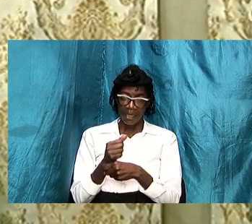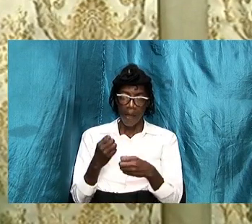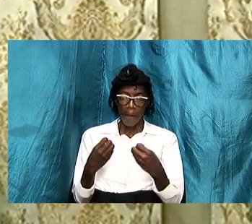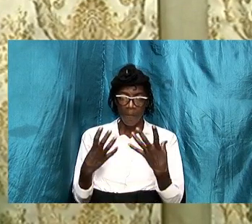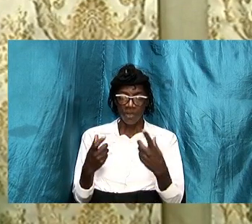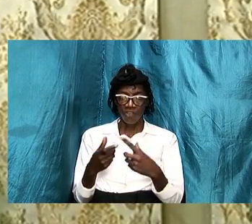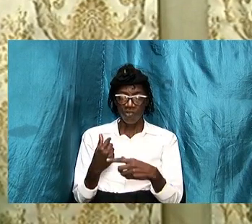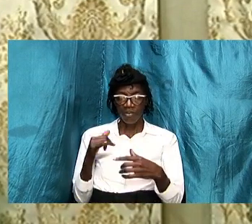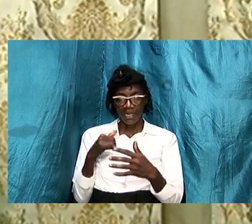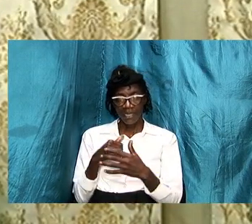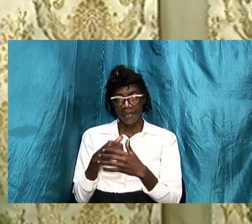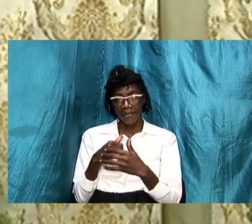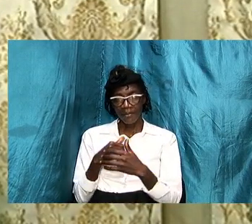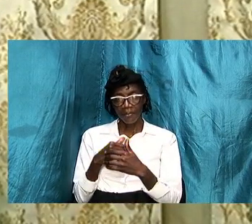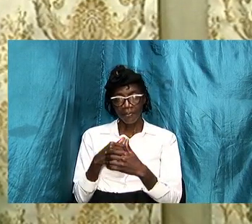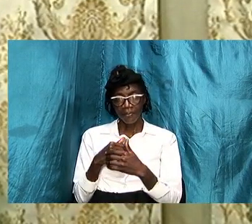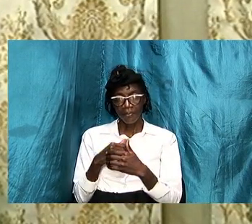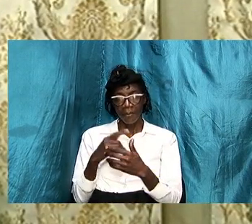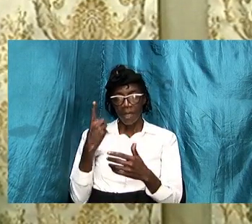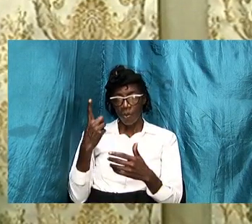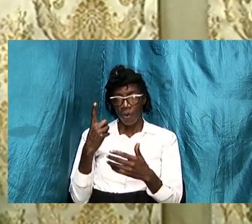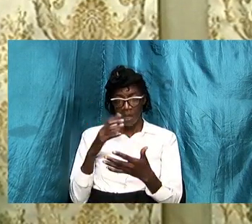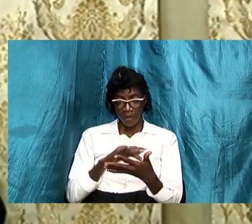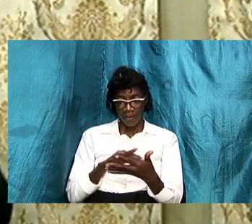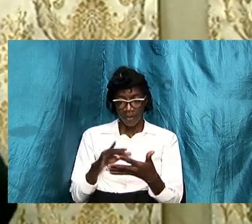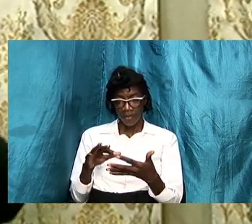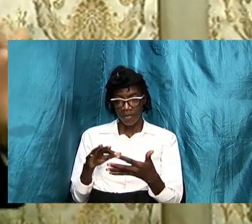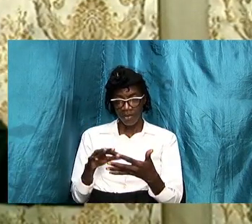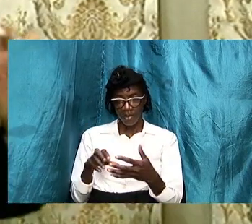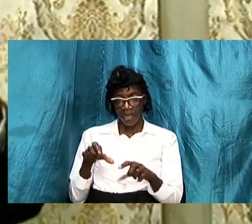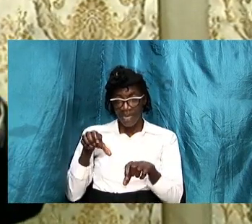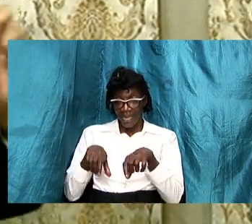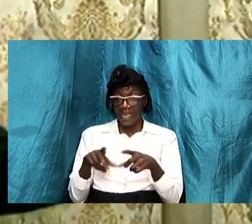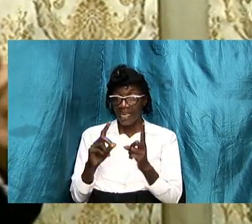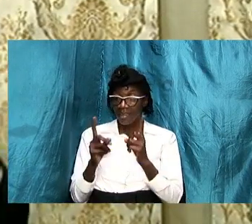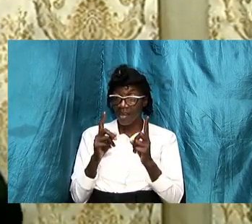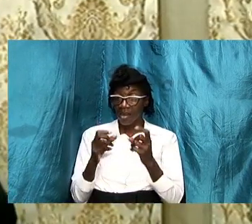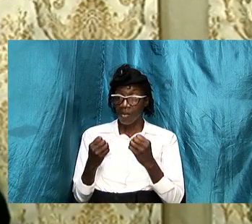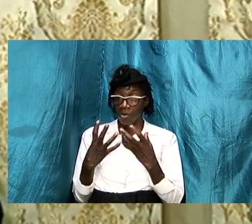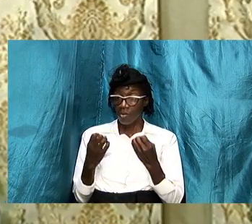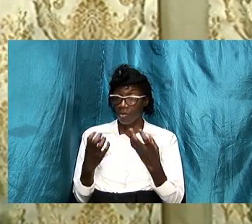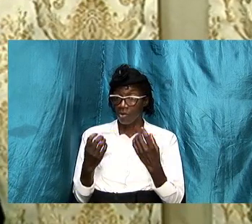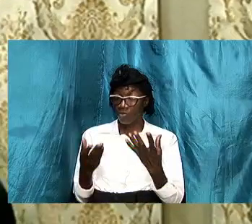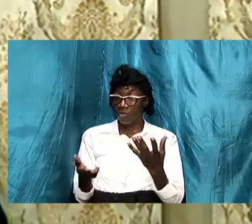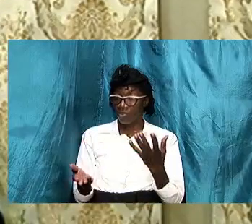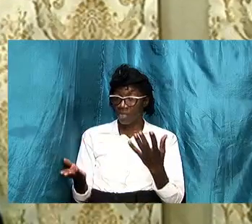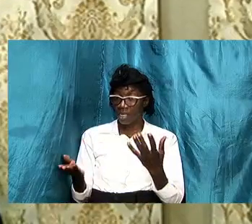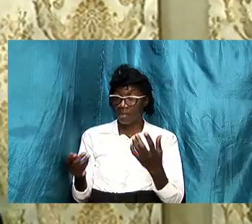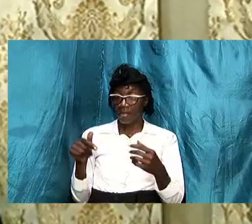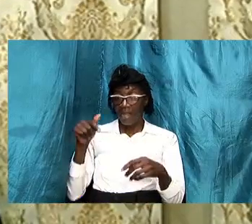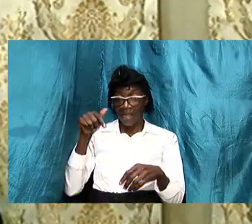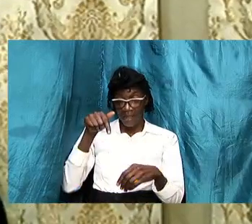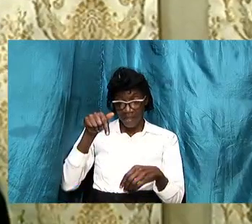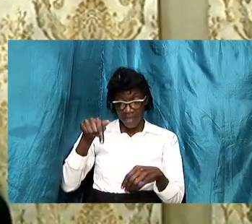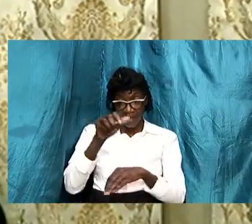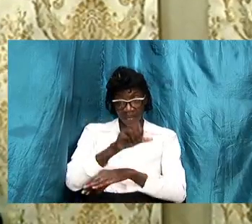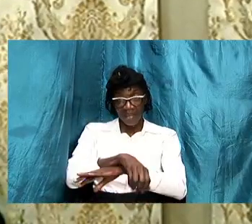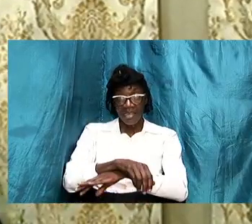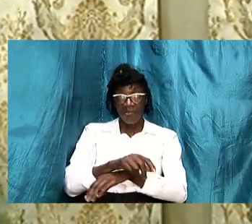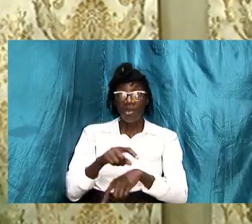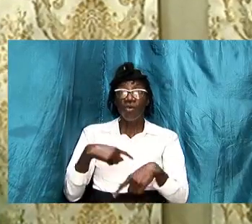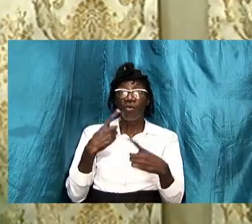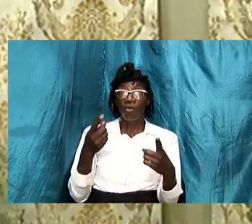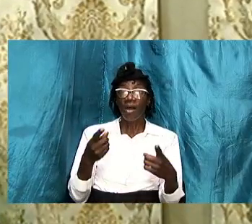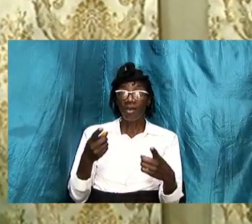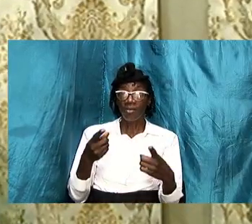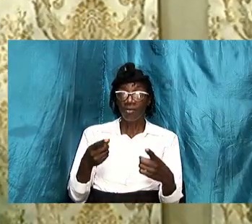much from it and one scripture can talk about a number of things this evening we go back to